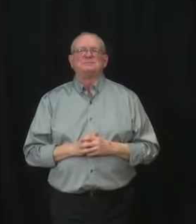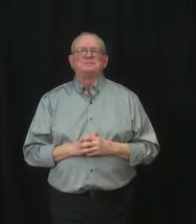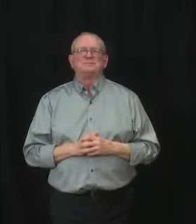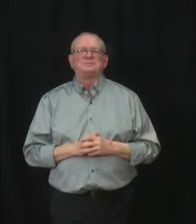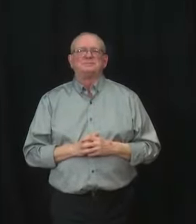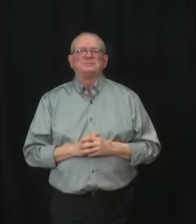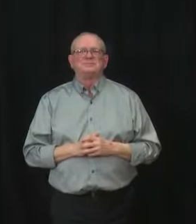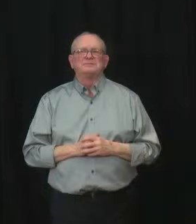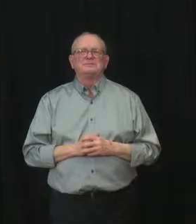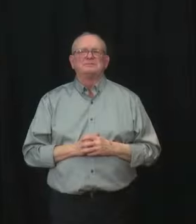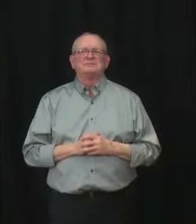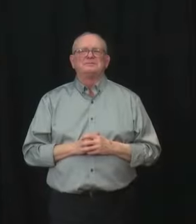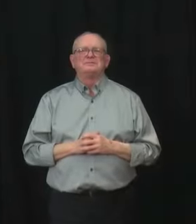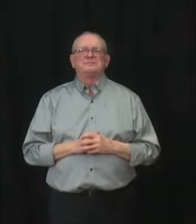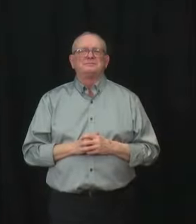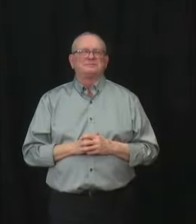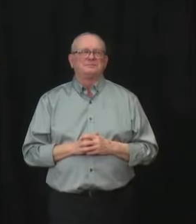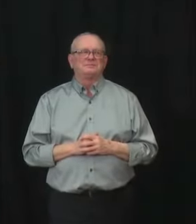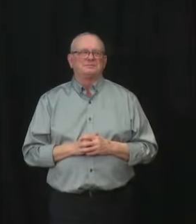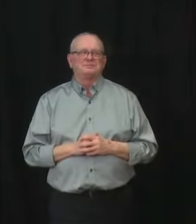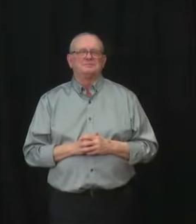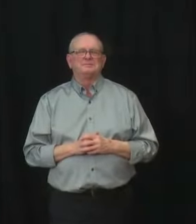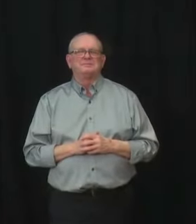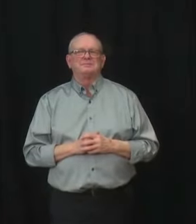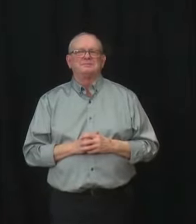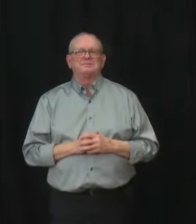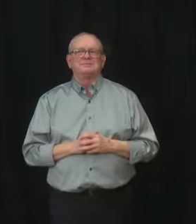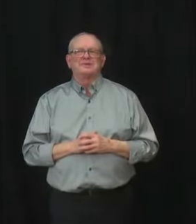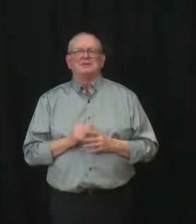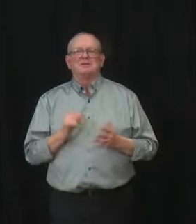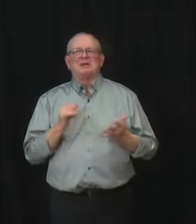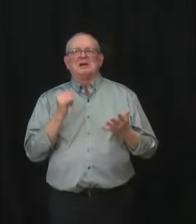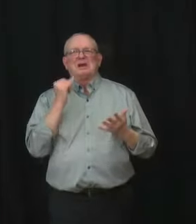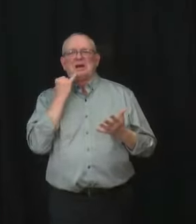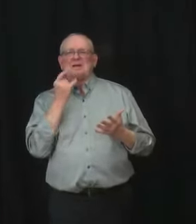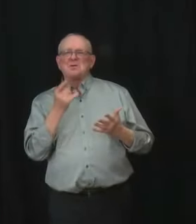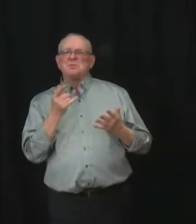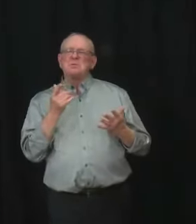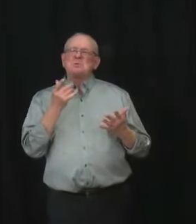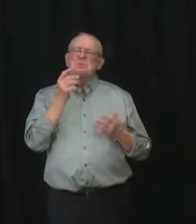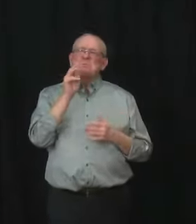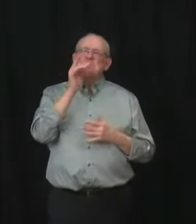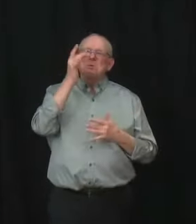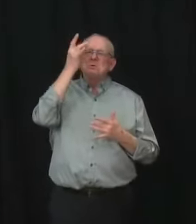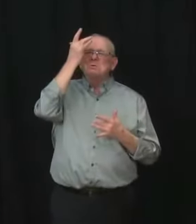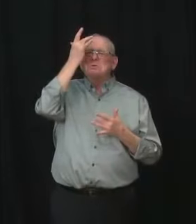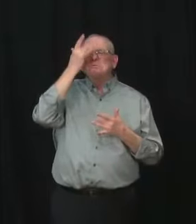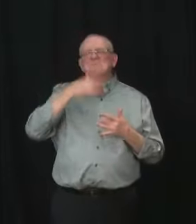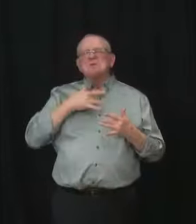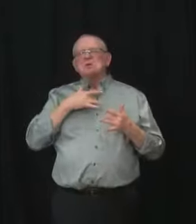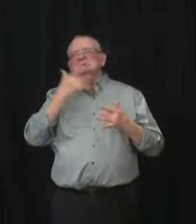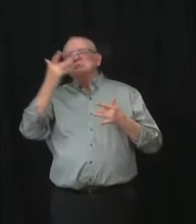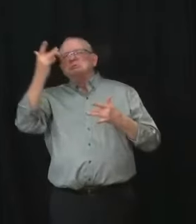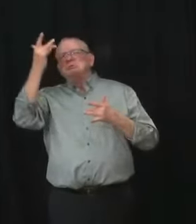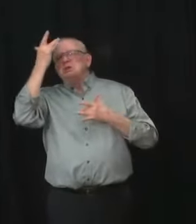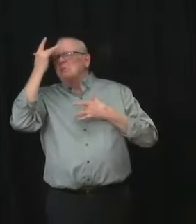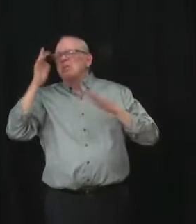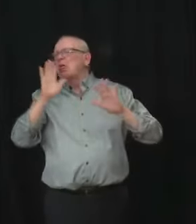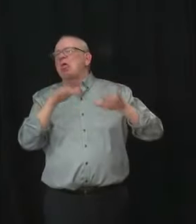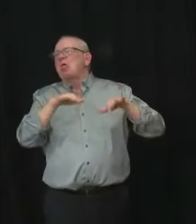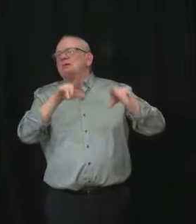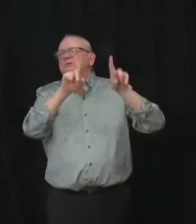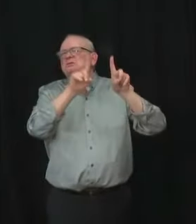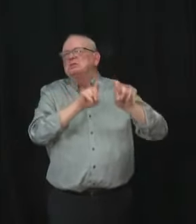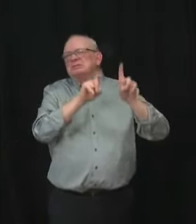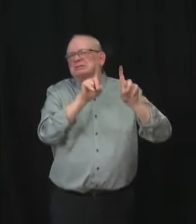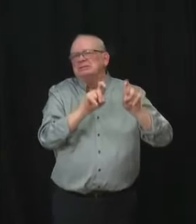infection. For those who have just felt ill and have not been tested to know if they have COVID or not, I would recommend getting